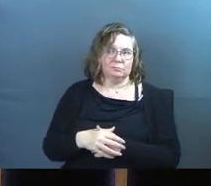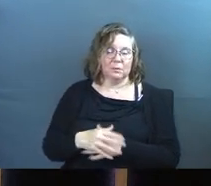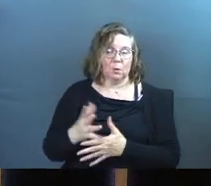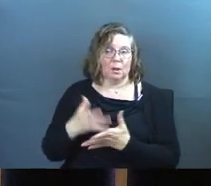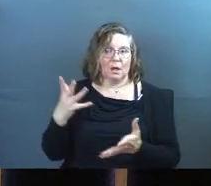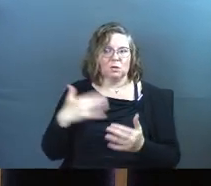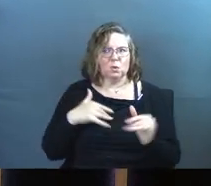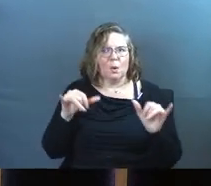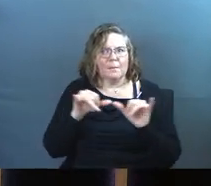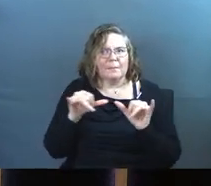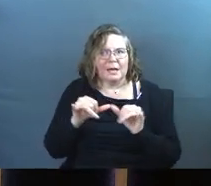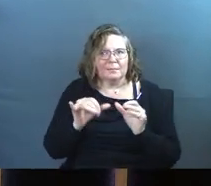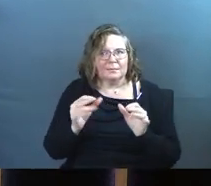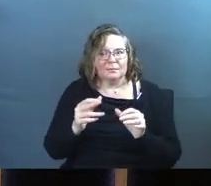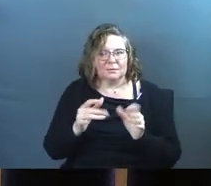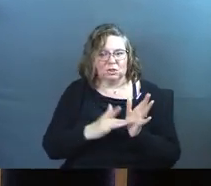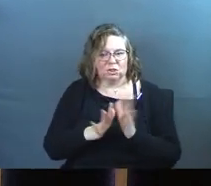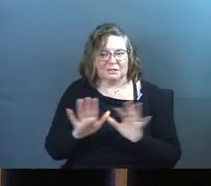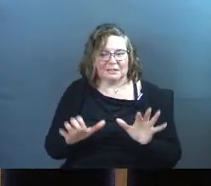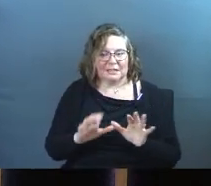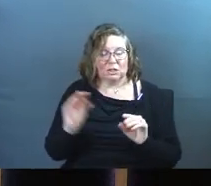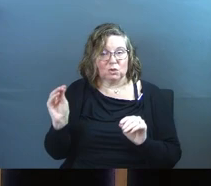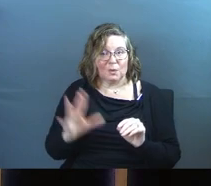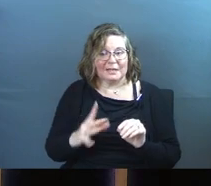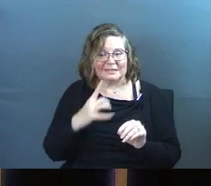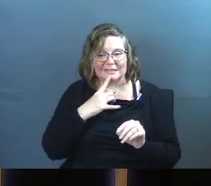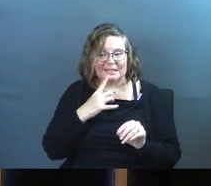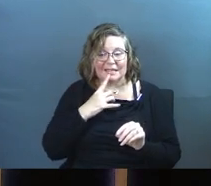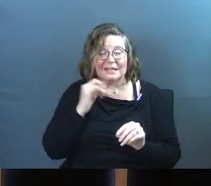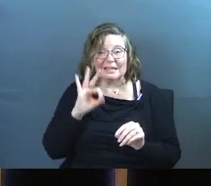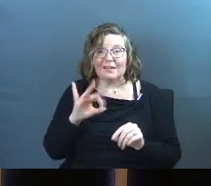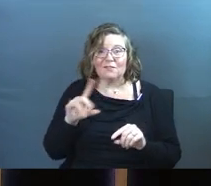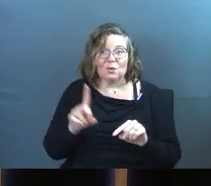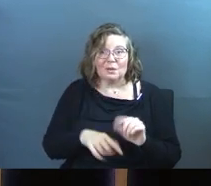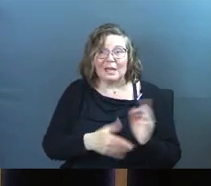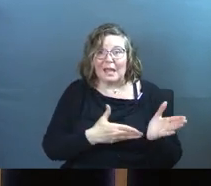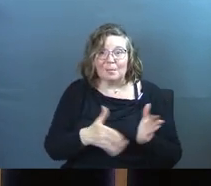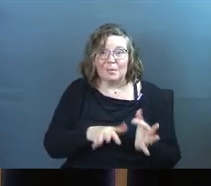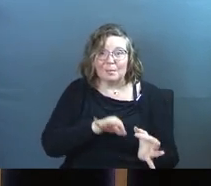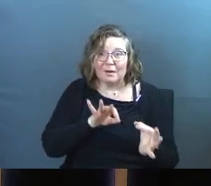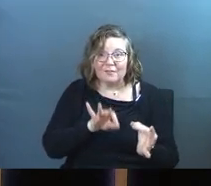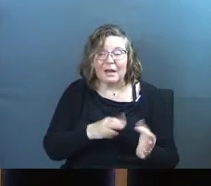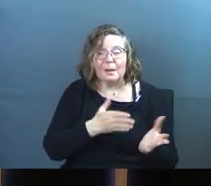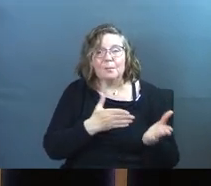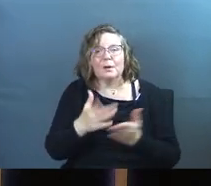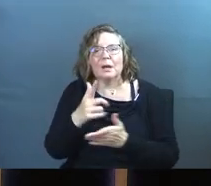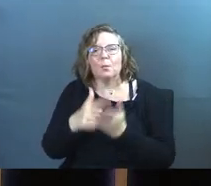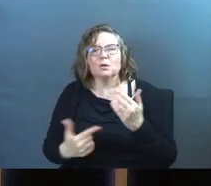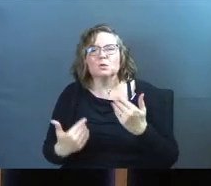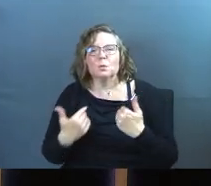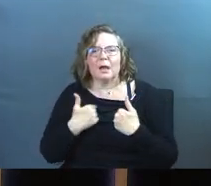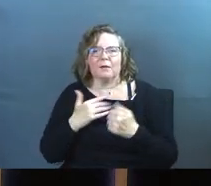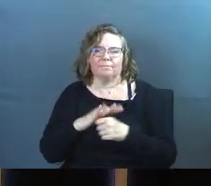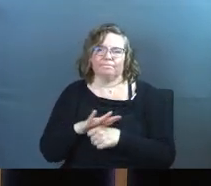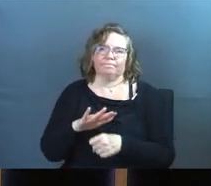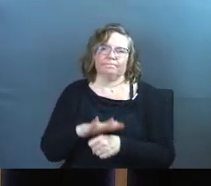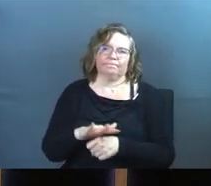So what's the measurement that Jesus just did in his graces? He said, if you can't bring perfection, bring what you have.